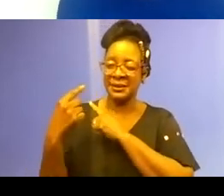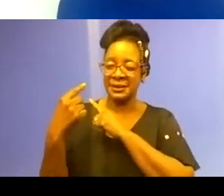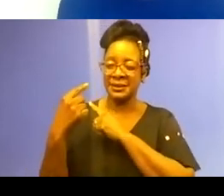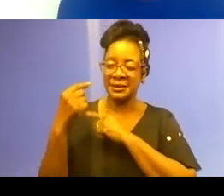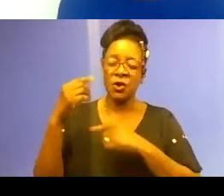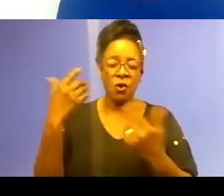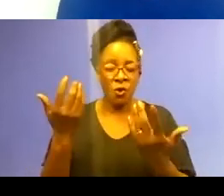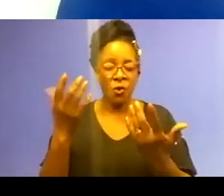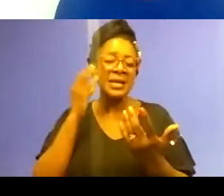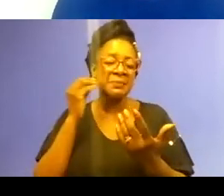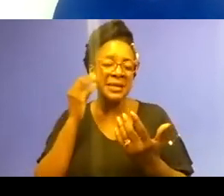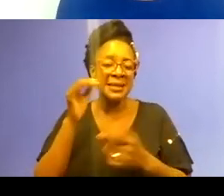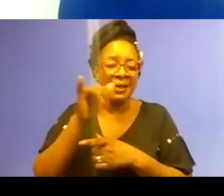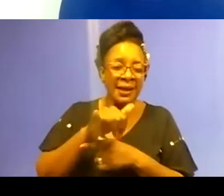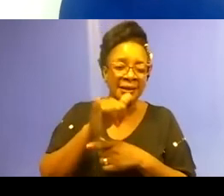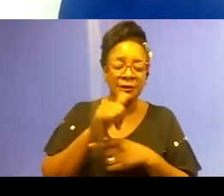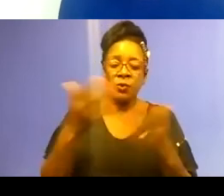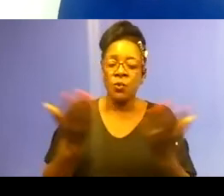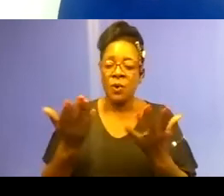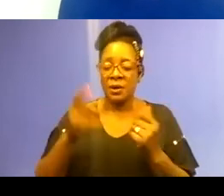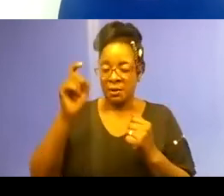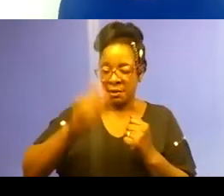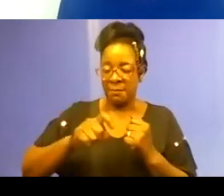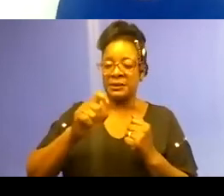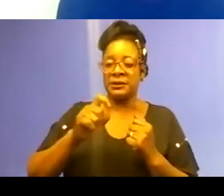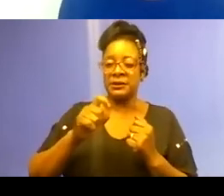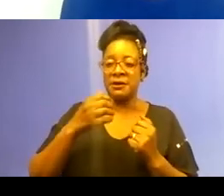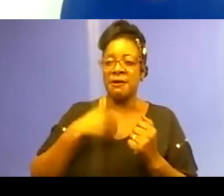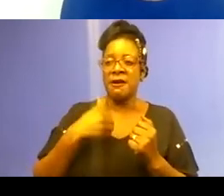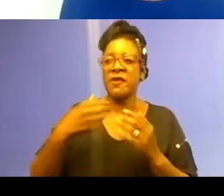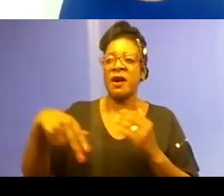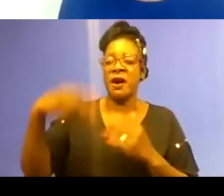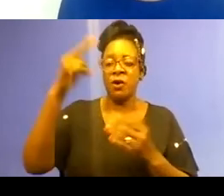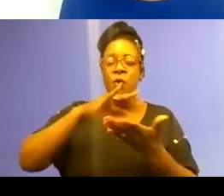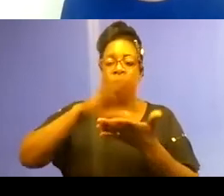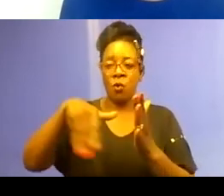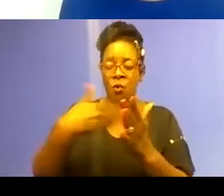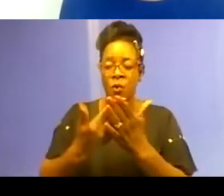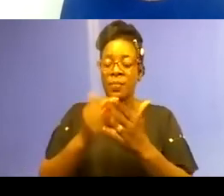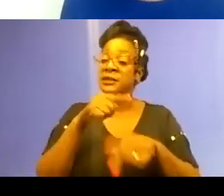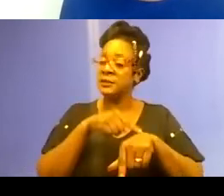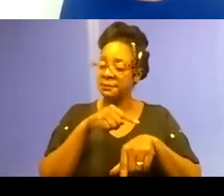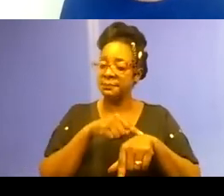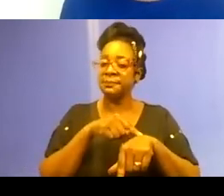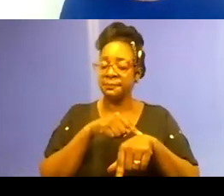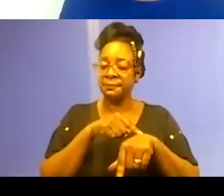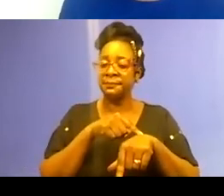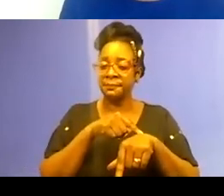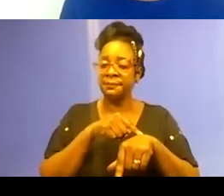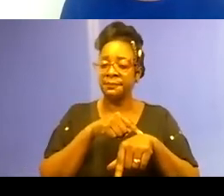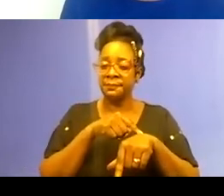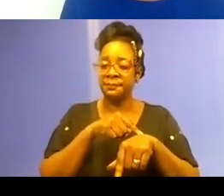be hyper-villagent nearly all the time. And it's Black people who are concentrated in neighborhoods like that.